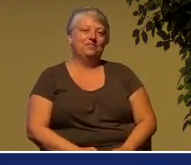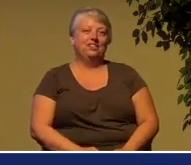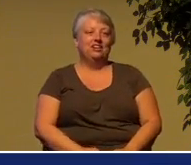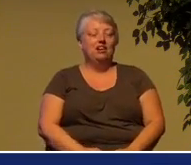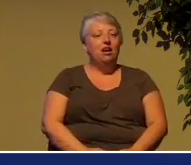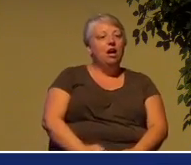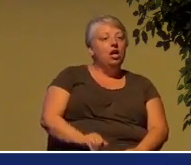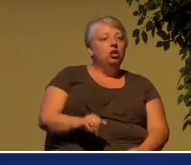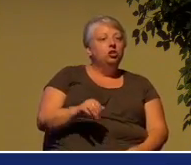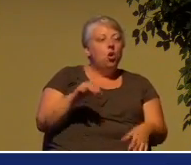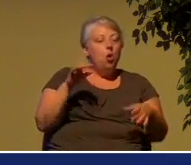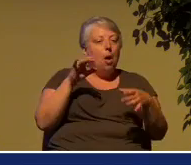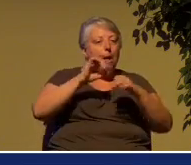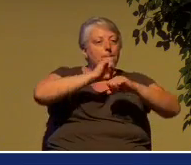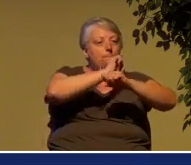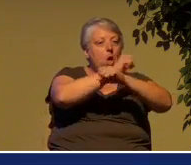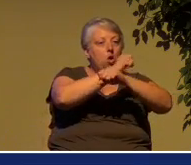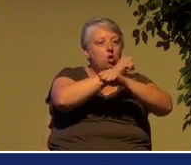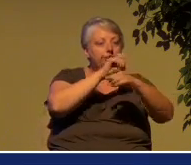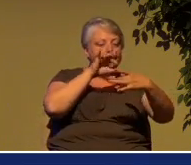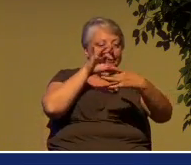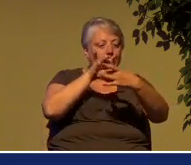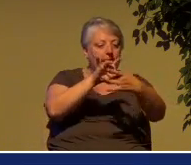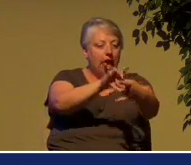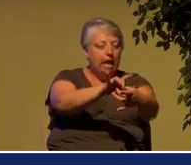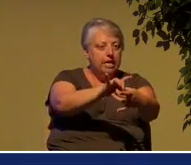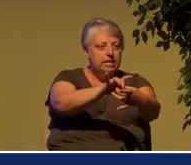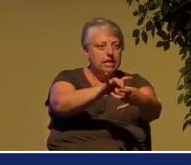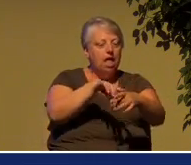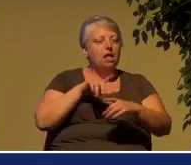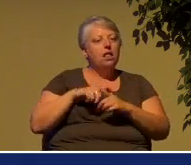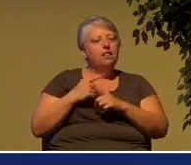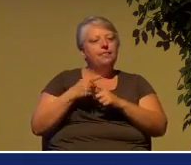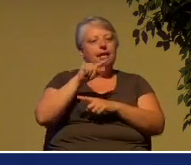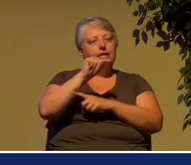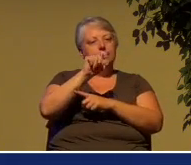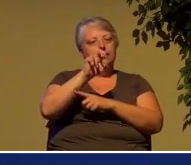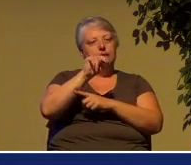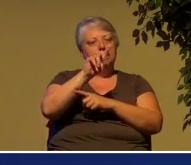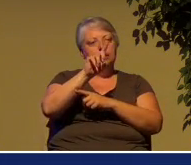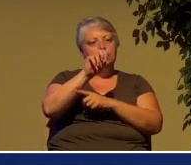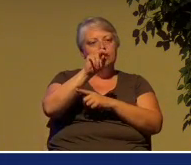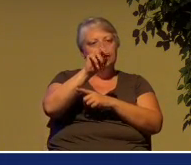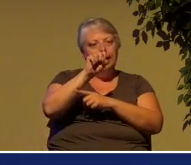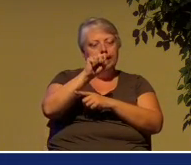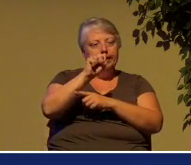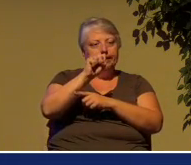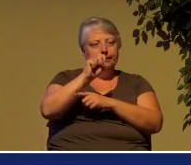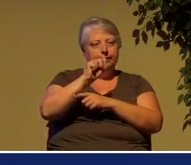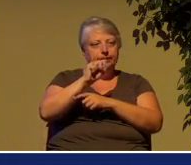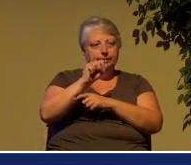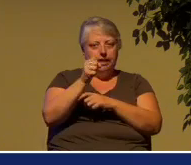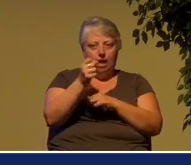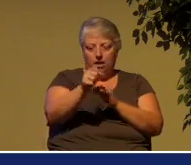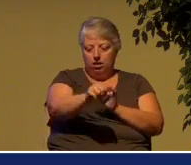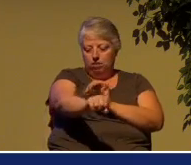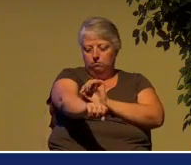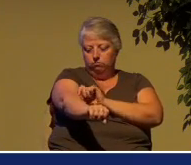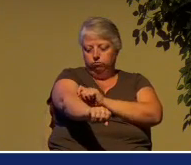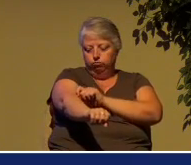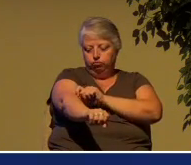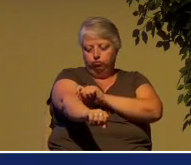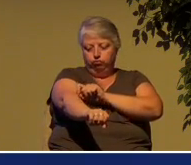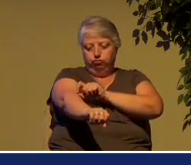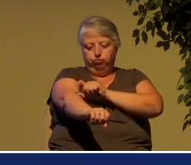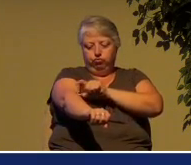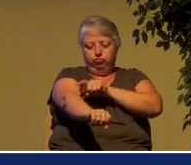grow on the bones. The bones get covered with flesh and skin. The